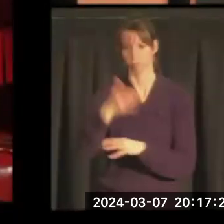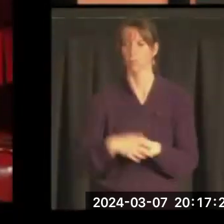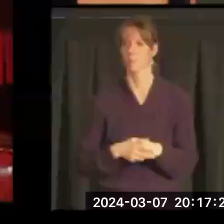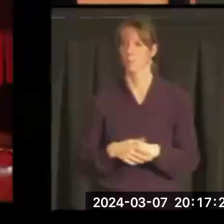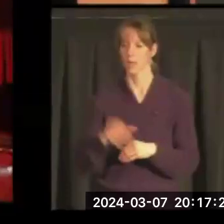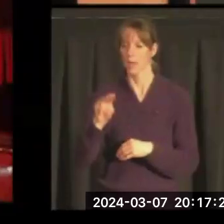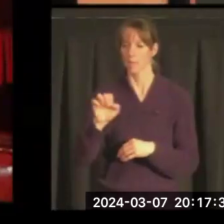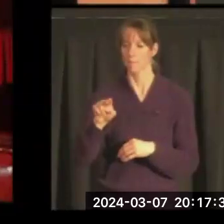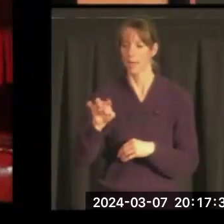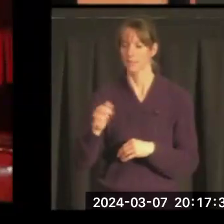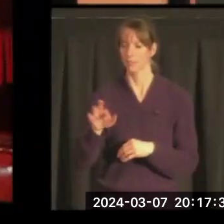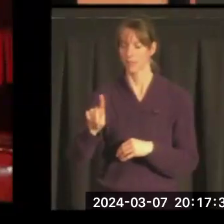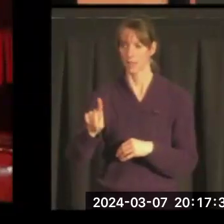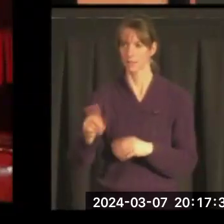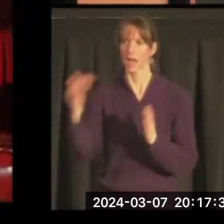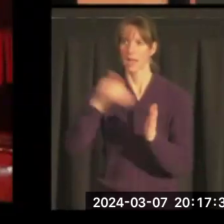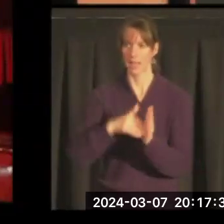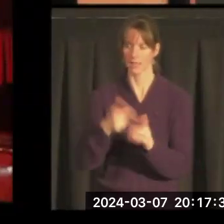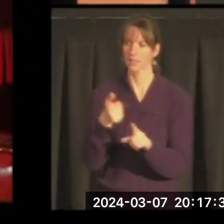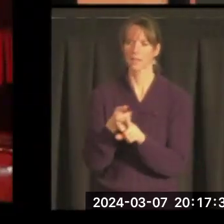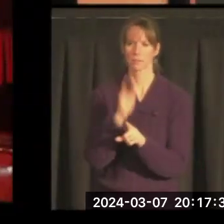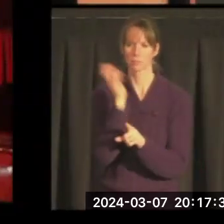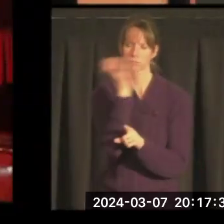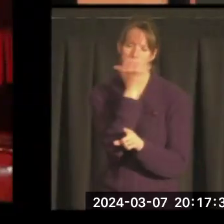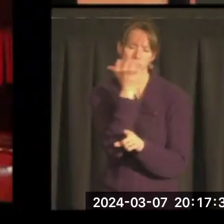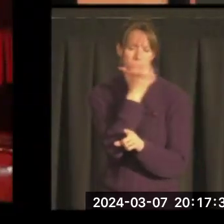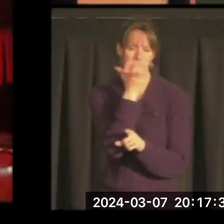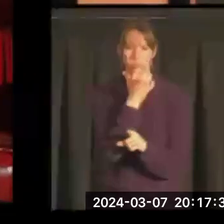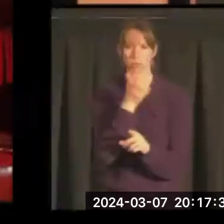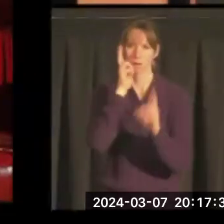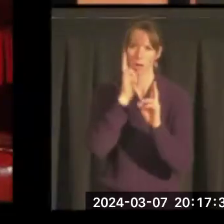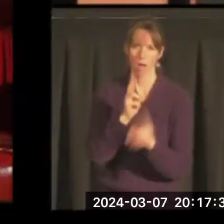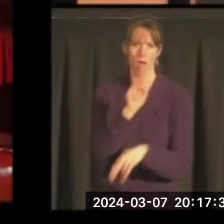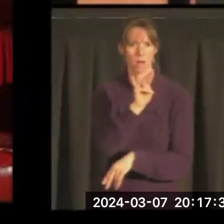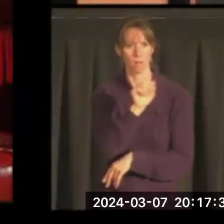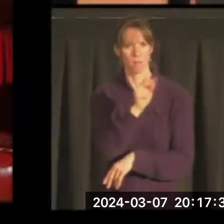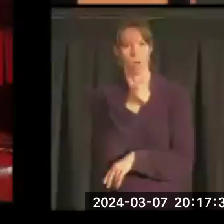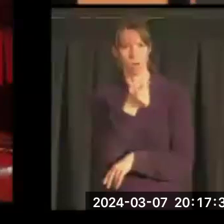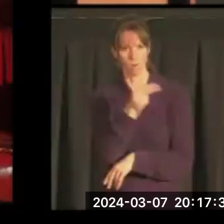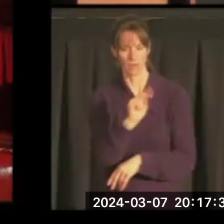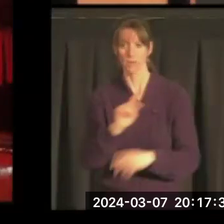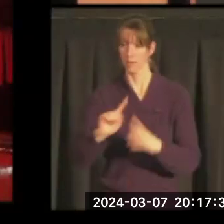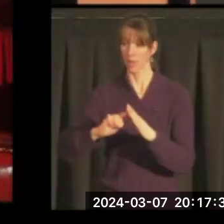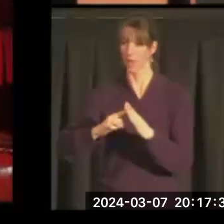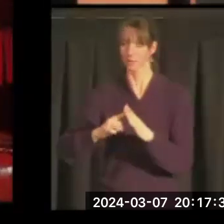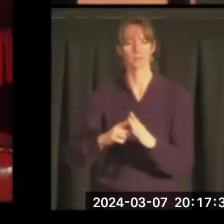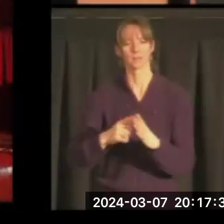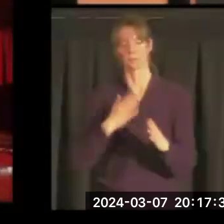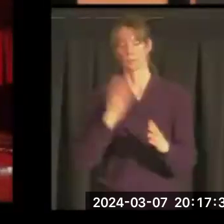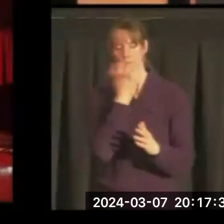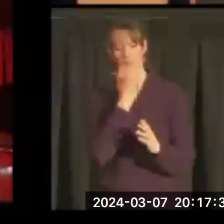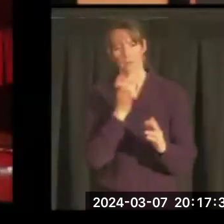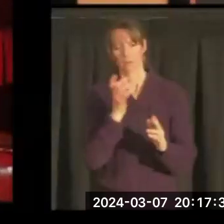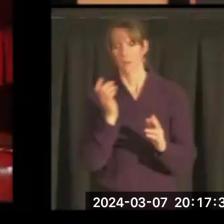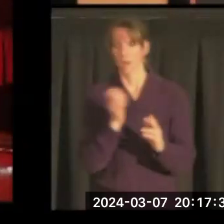Mansfield, once again, gives just extraordinary tribute to Maureen when he begins. He said, I have